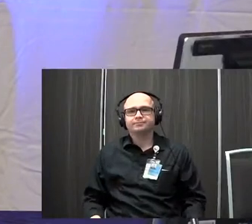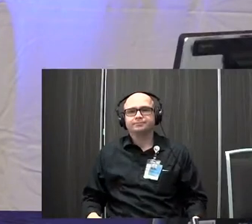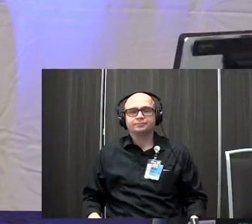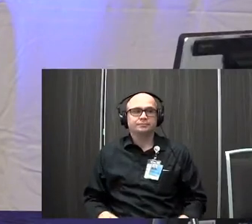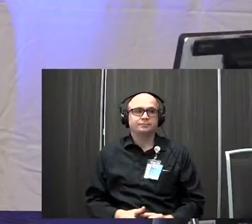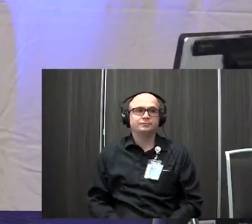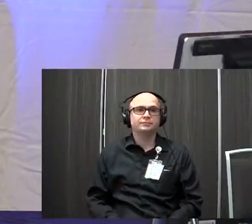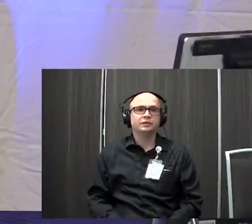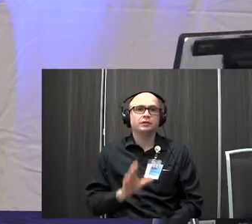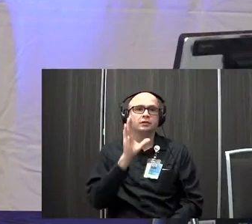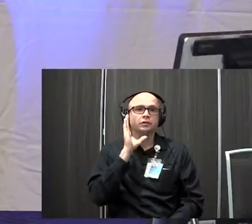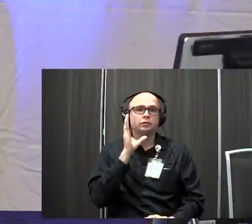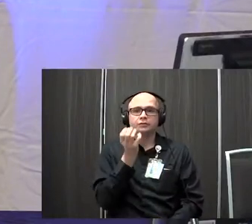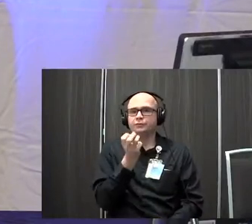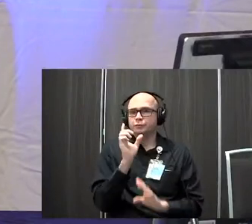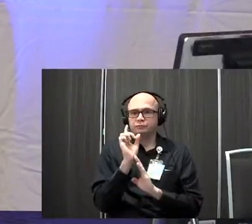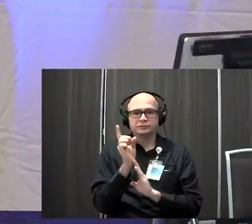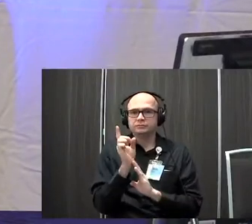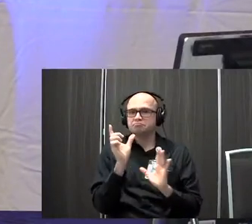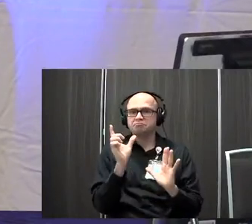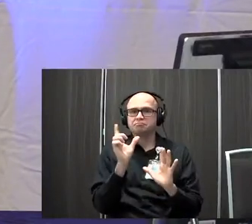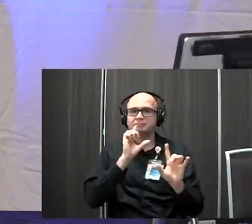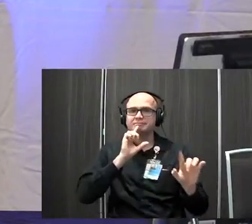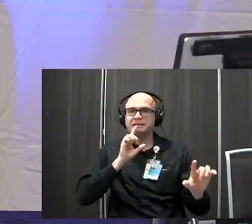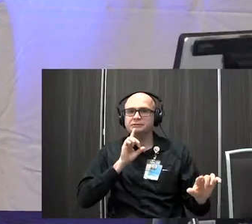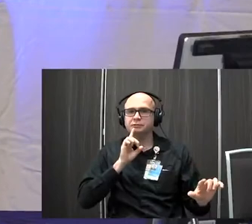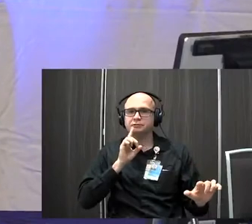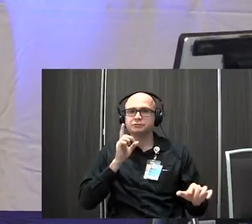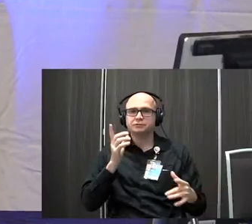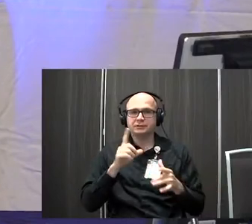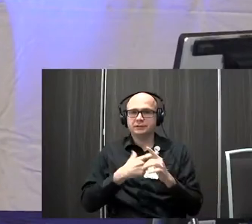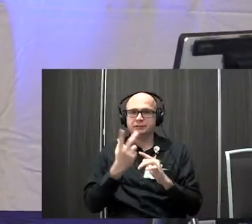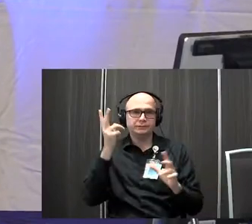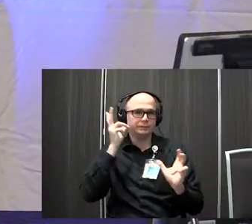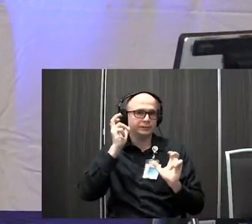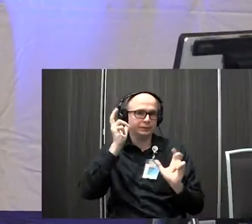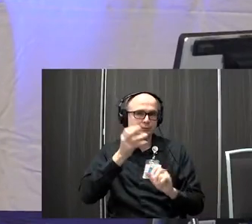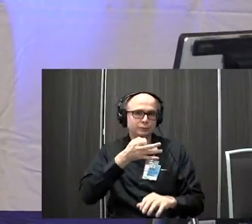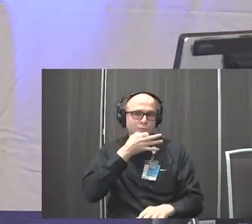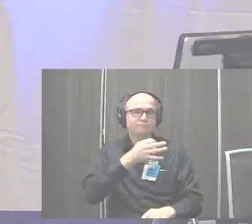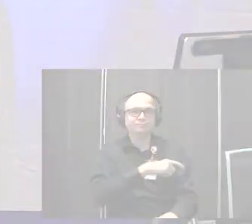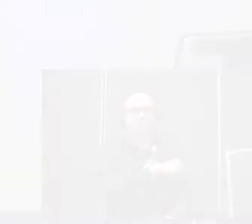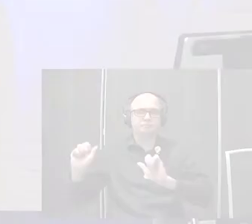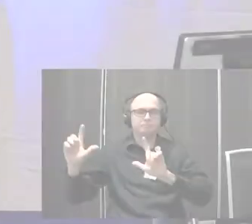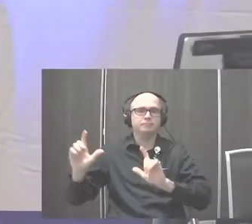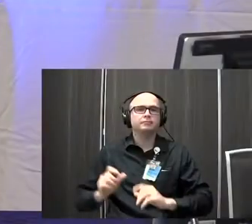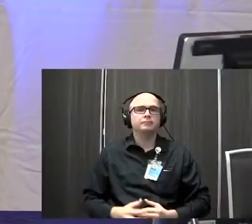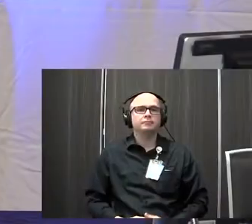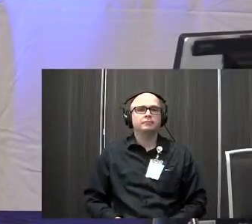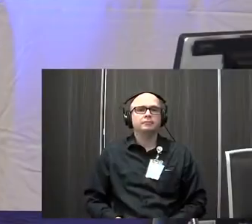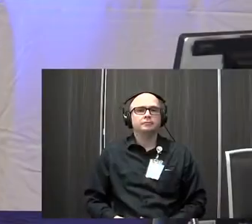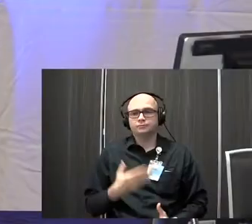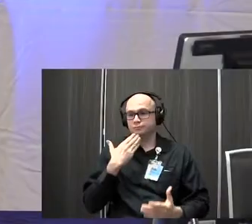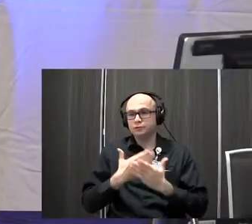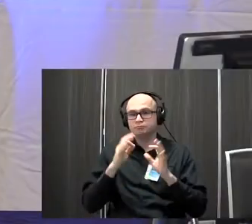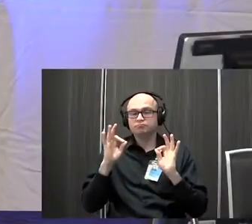So we'll just give you guys a few more seconds to get those answers rolling in and we'll look forward to hearing them in a bit here. Very